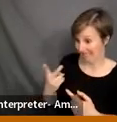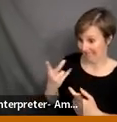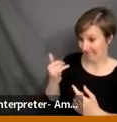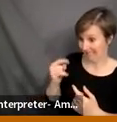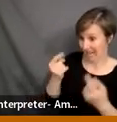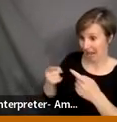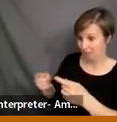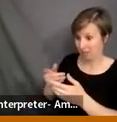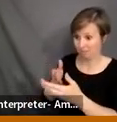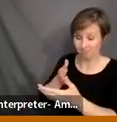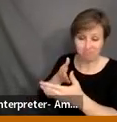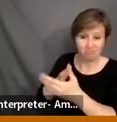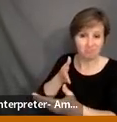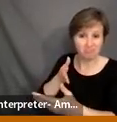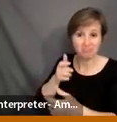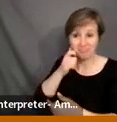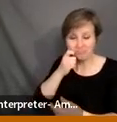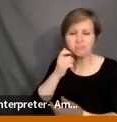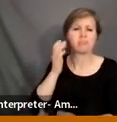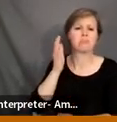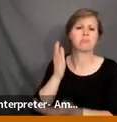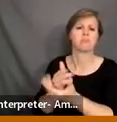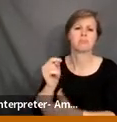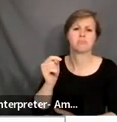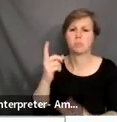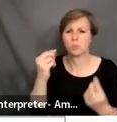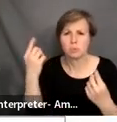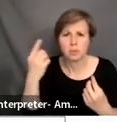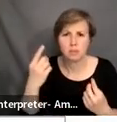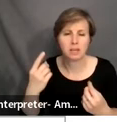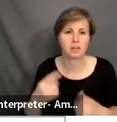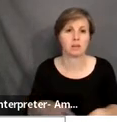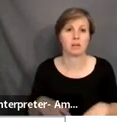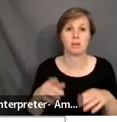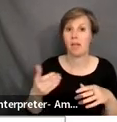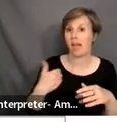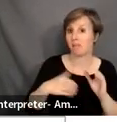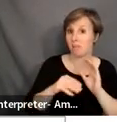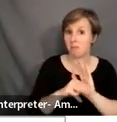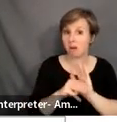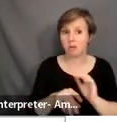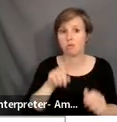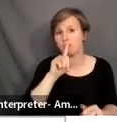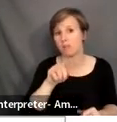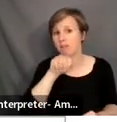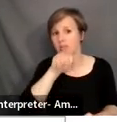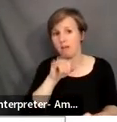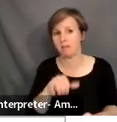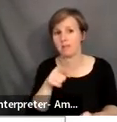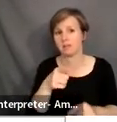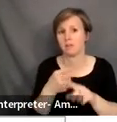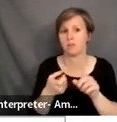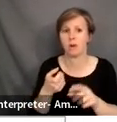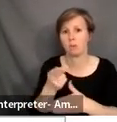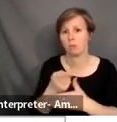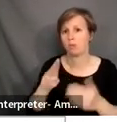This may not be the framework for you, but do have a framework for your work. Adopt a model. I really love this model from